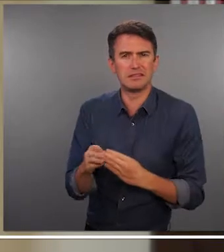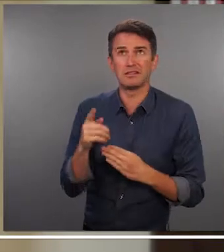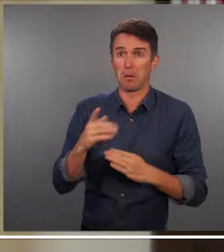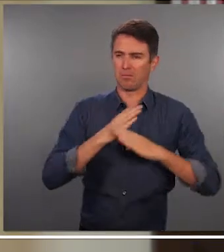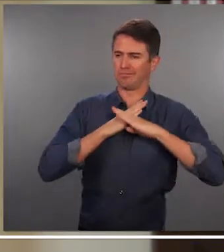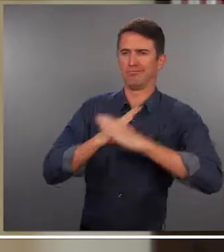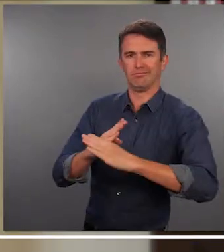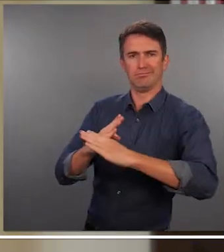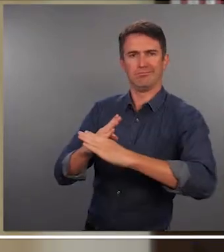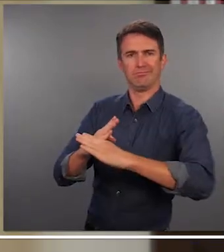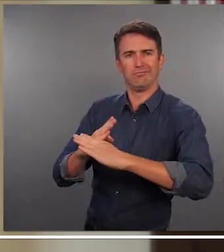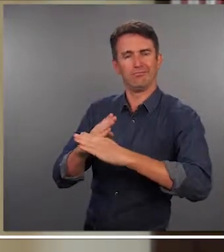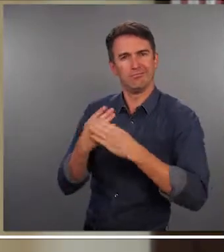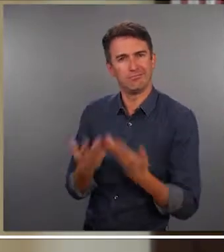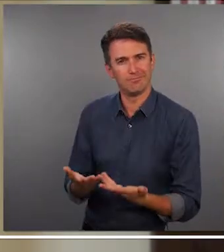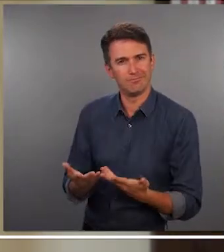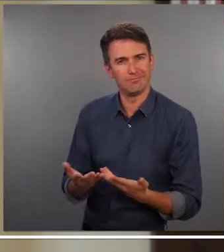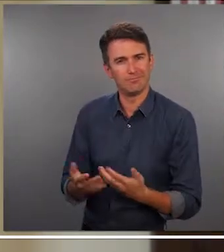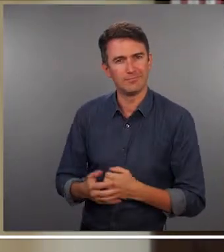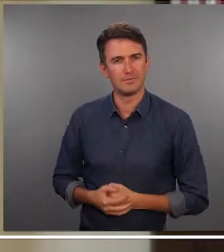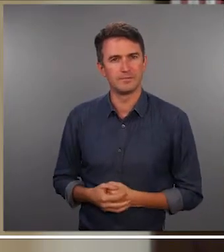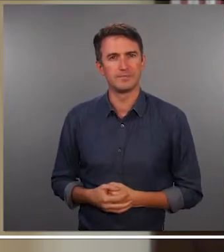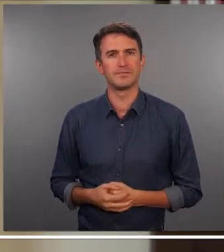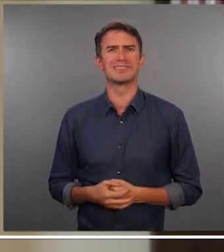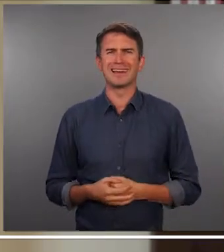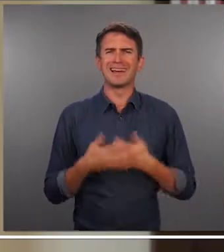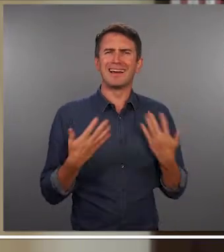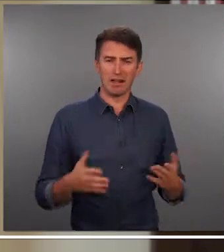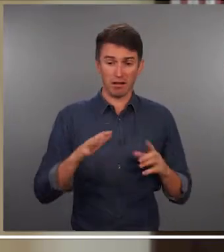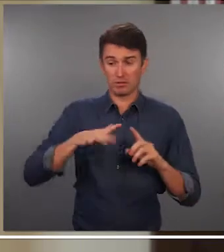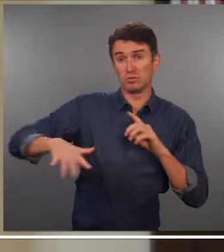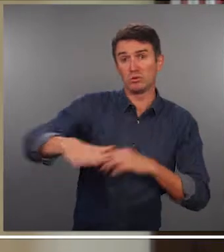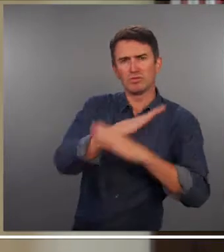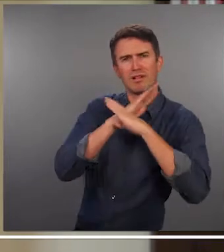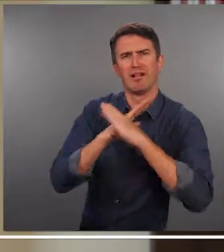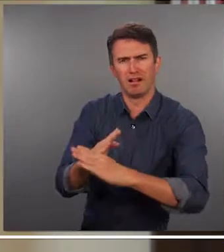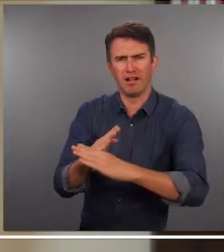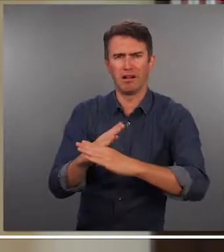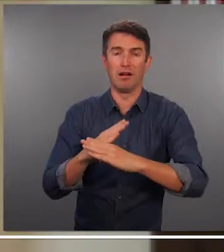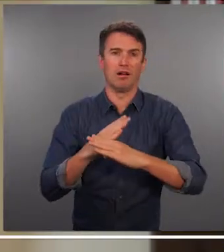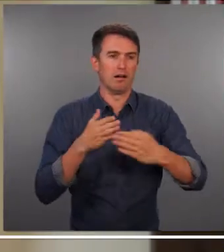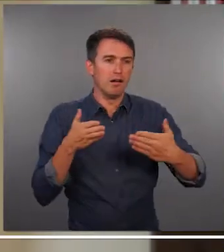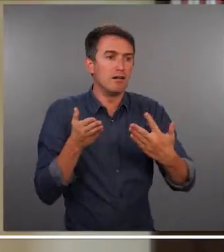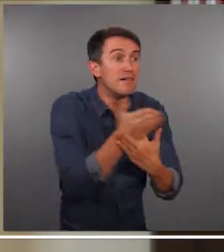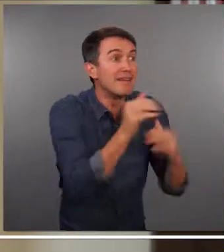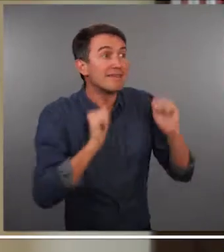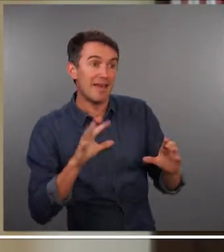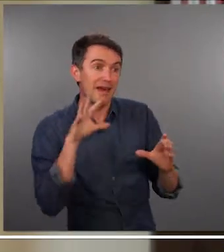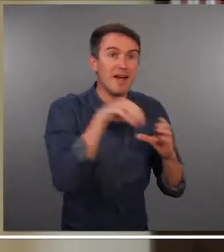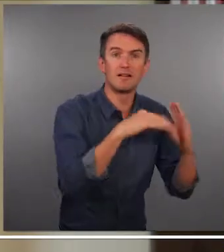enable a social barrier, a wall of social barrier to access these facilities for them